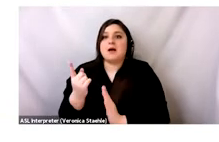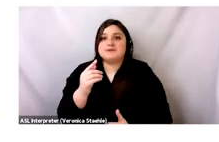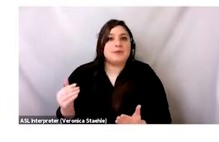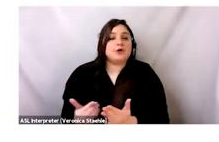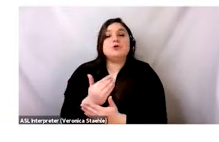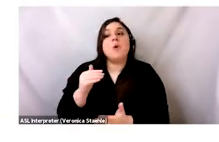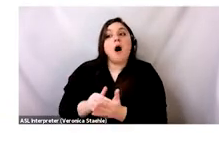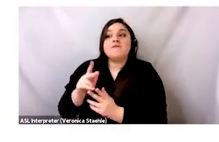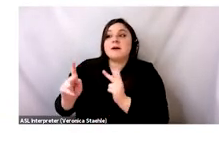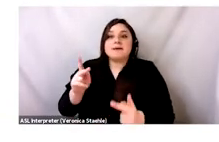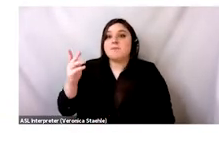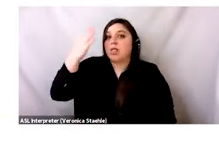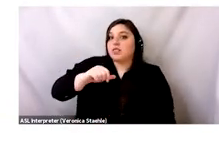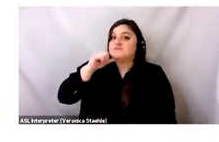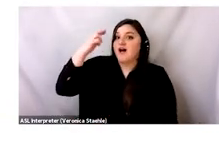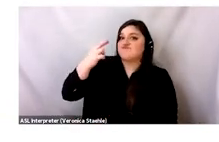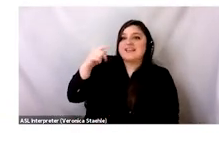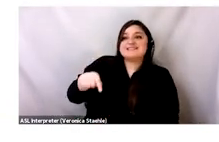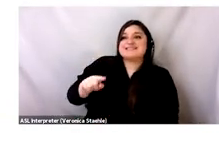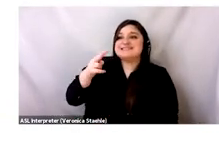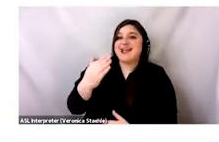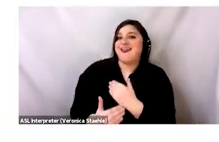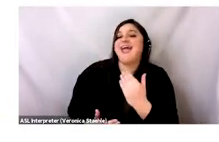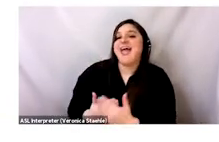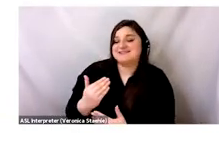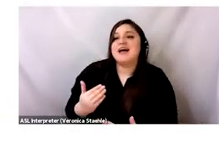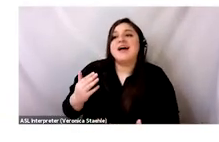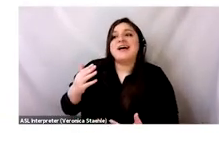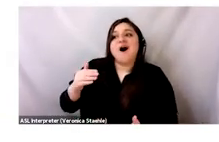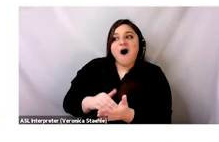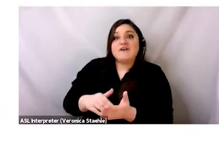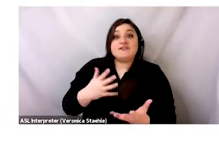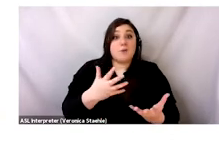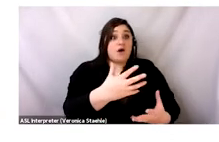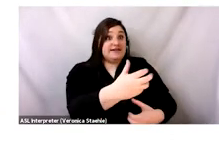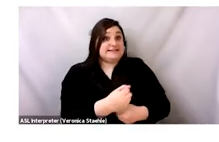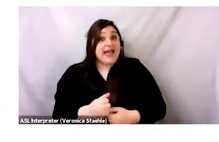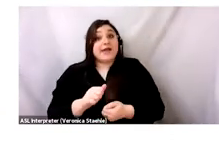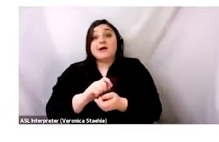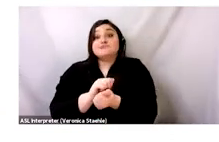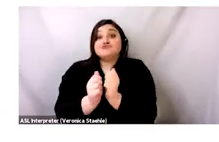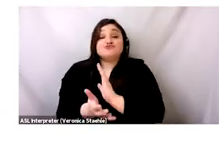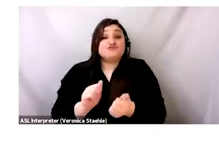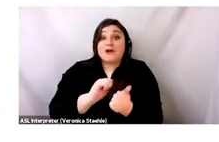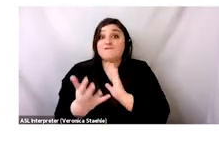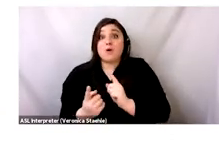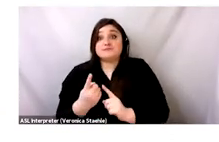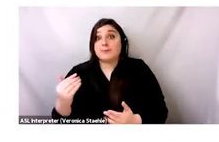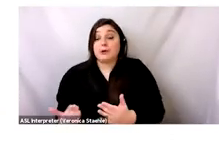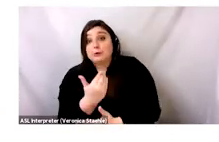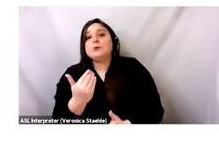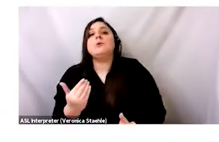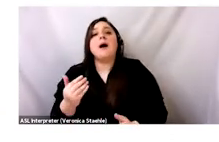is really transformed from something that few people even really notice when they're walking through Consumanto into something that's really unique.